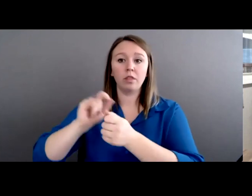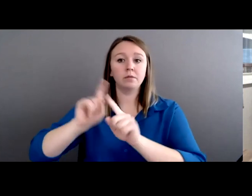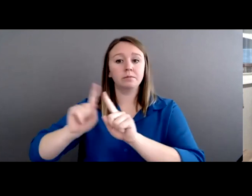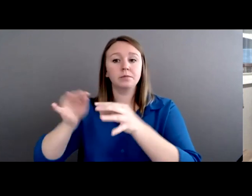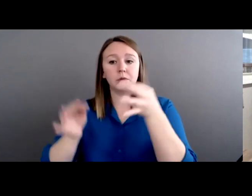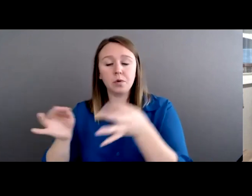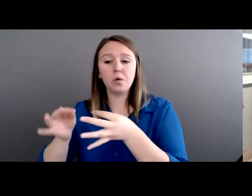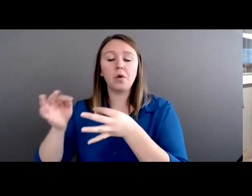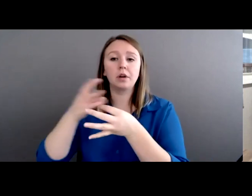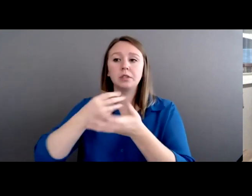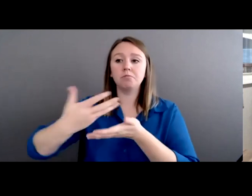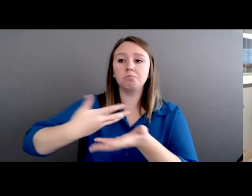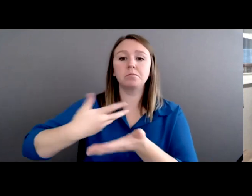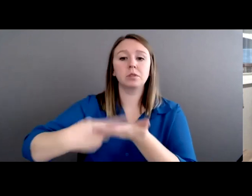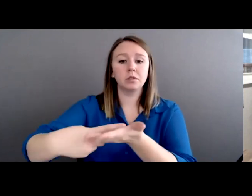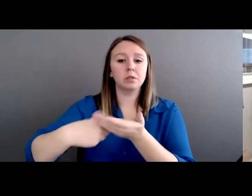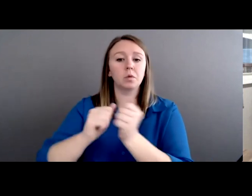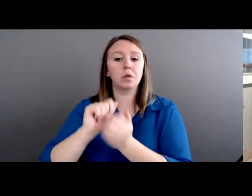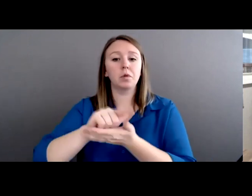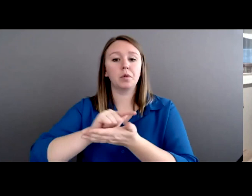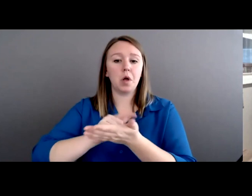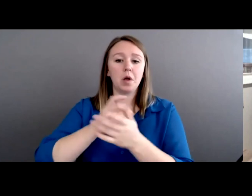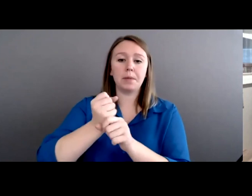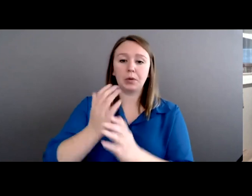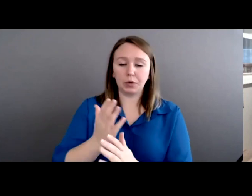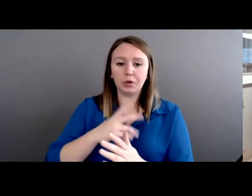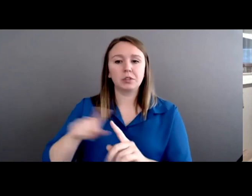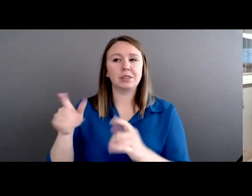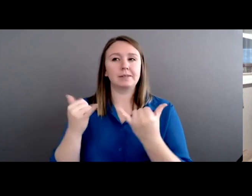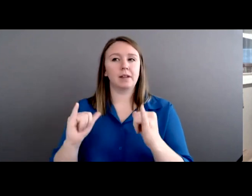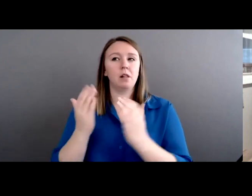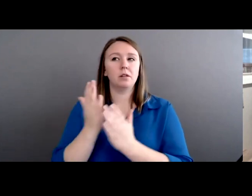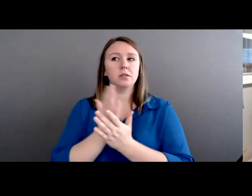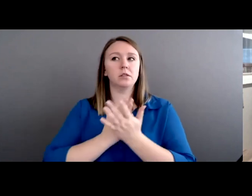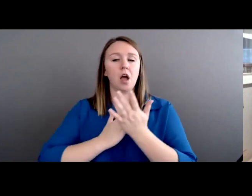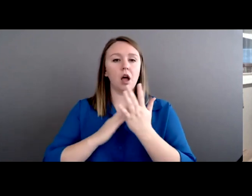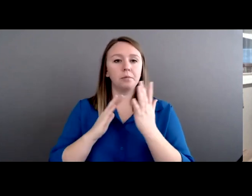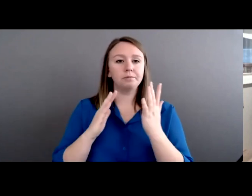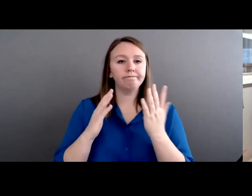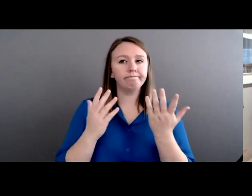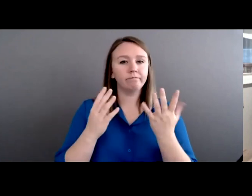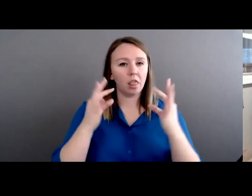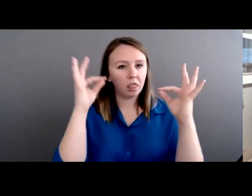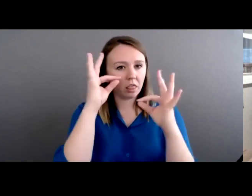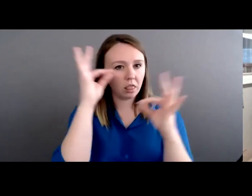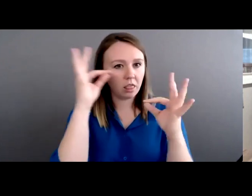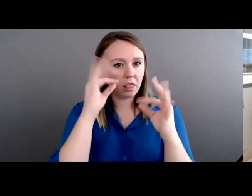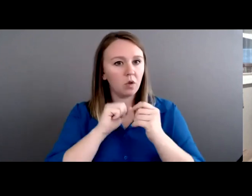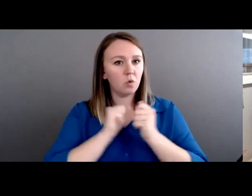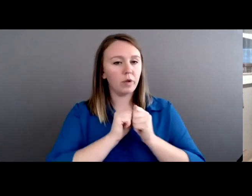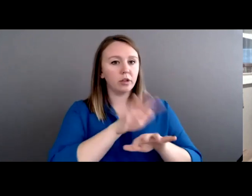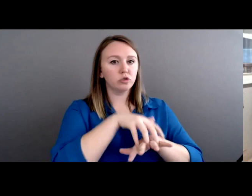that I see about tribal courts and tribal justice. And I think people are